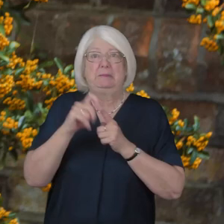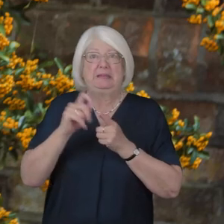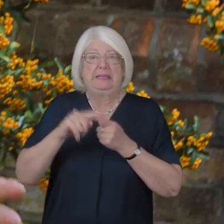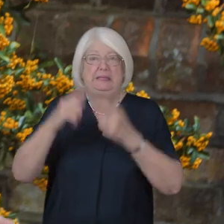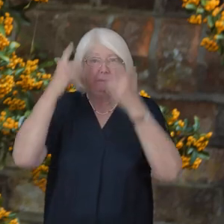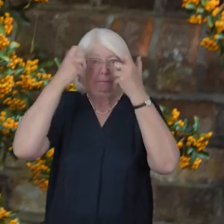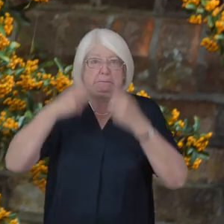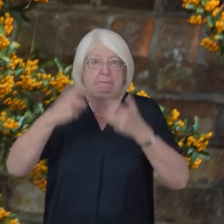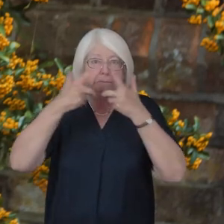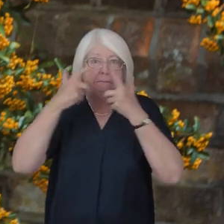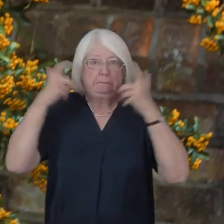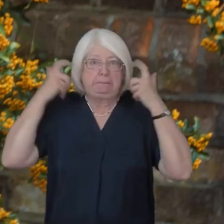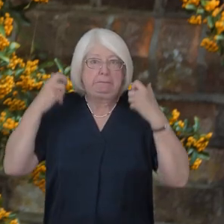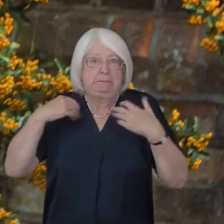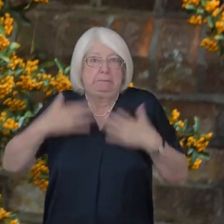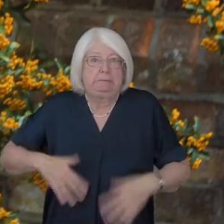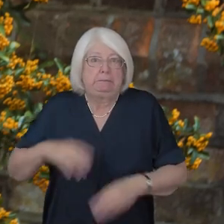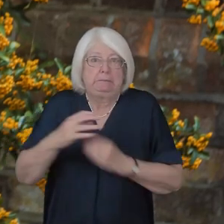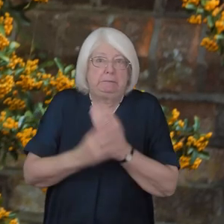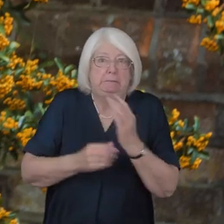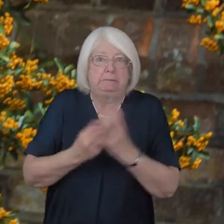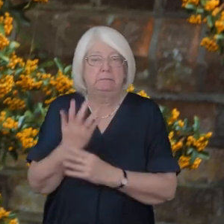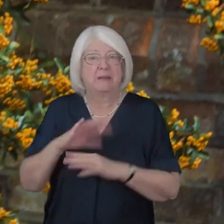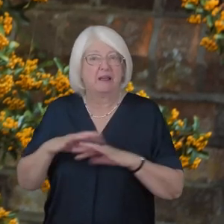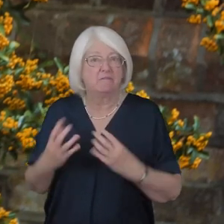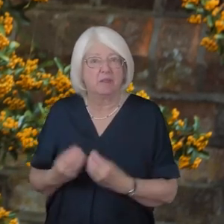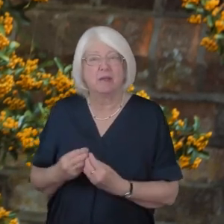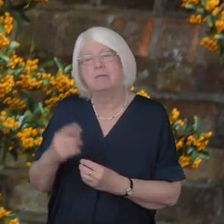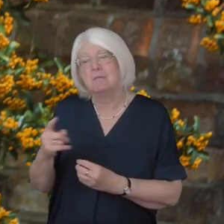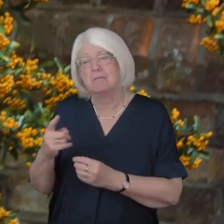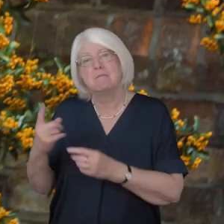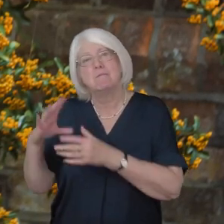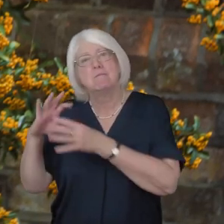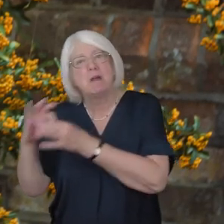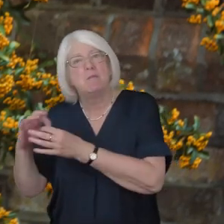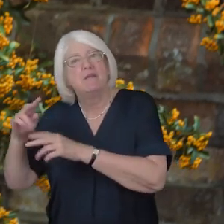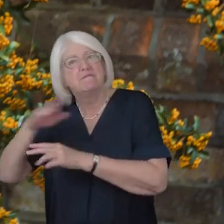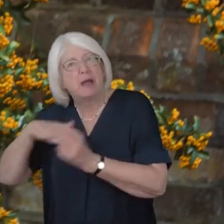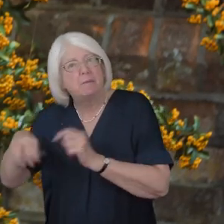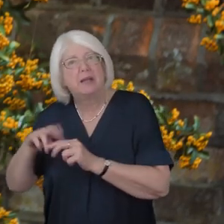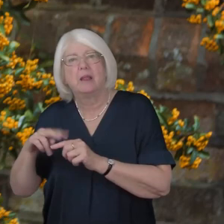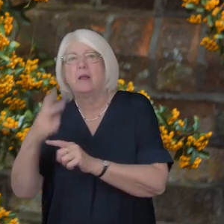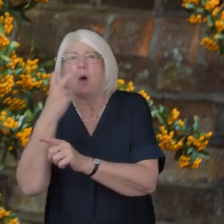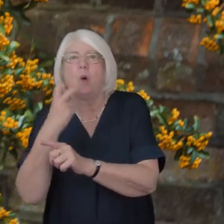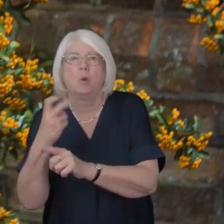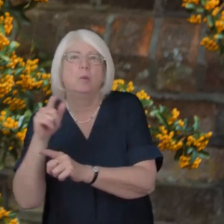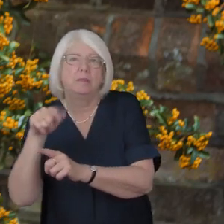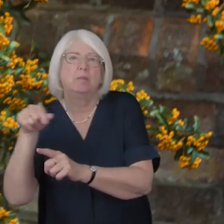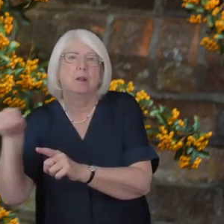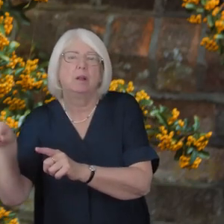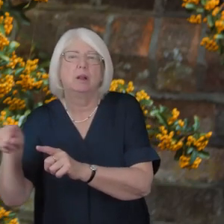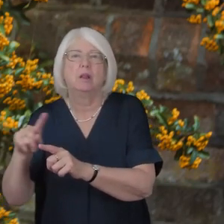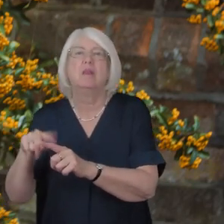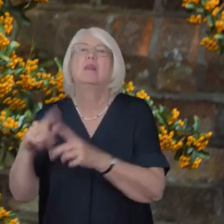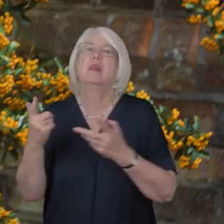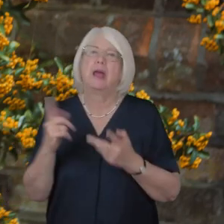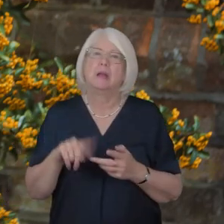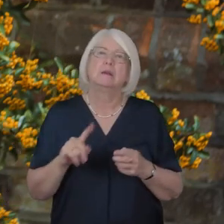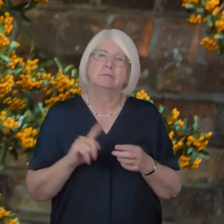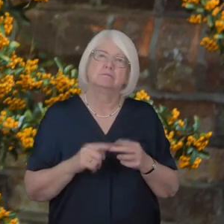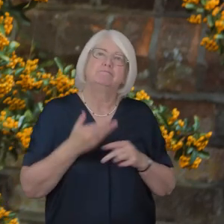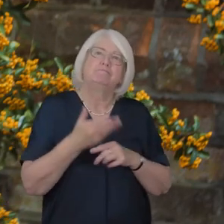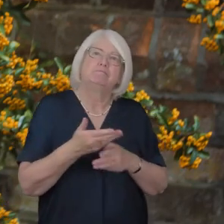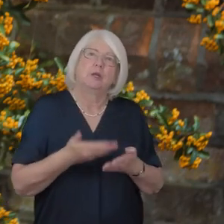with a member of family and the older person who was reaching the end of her life and then I went in and took holy communion to